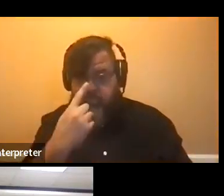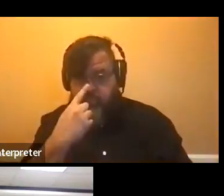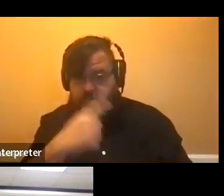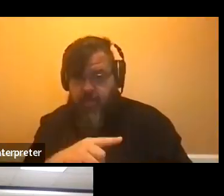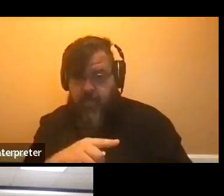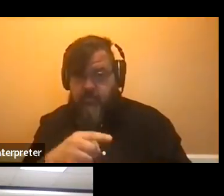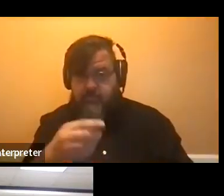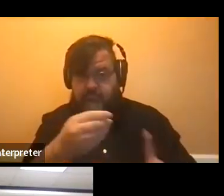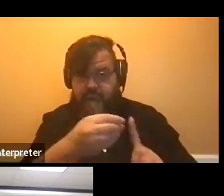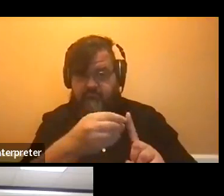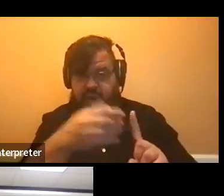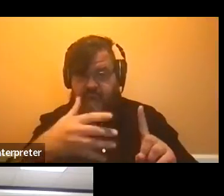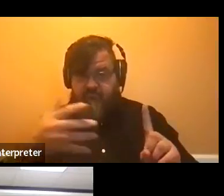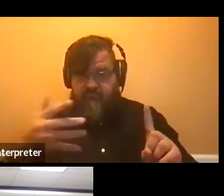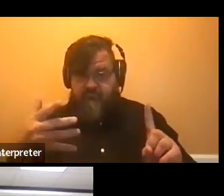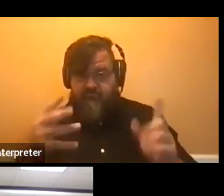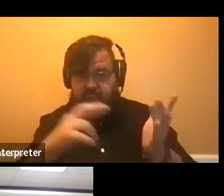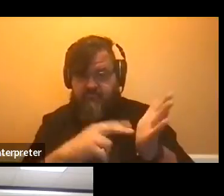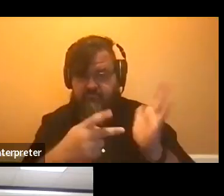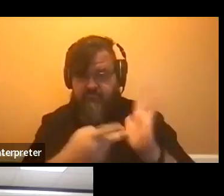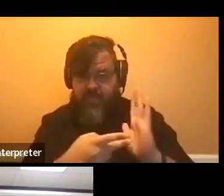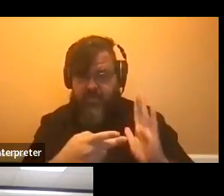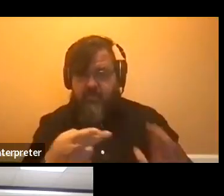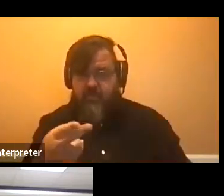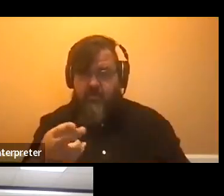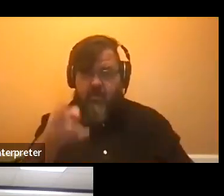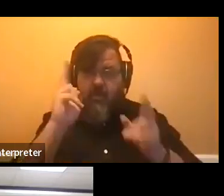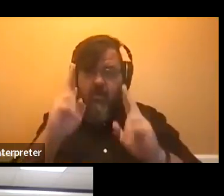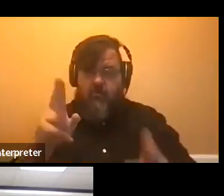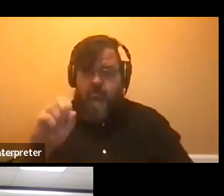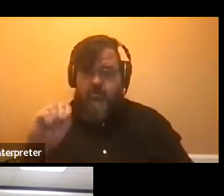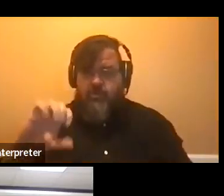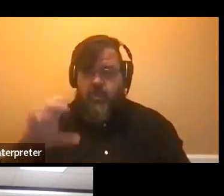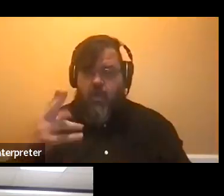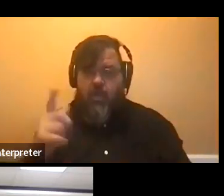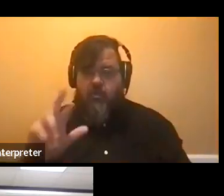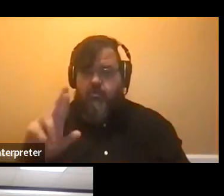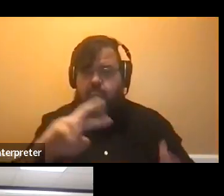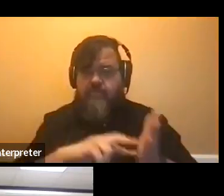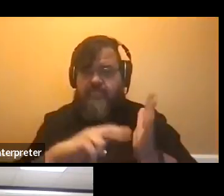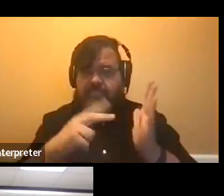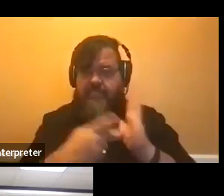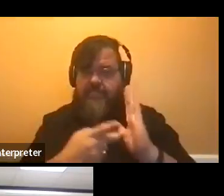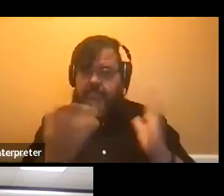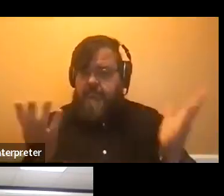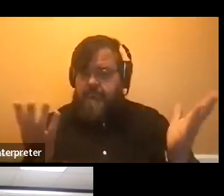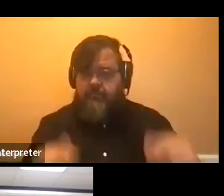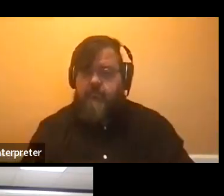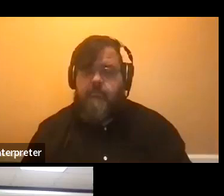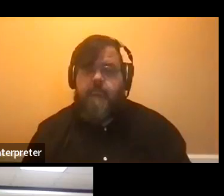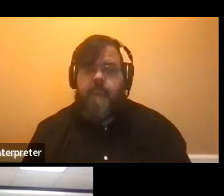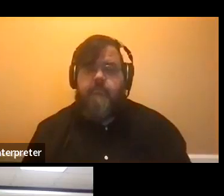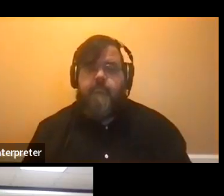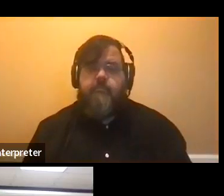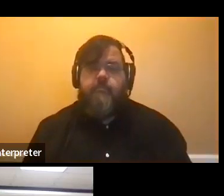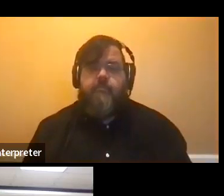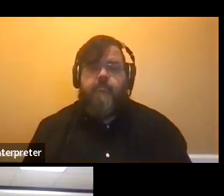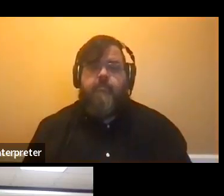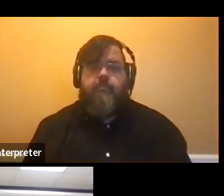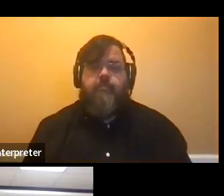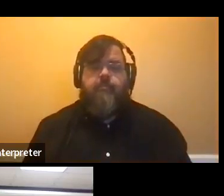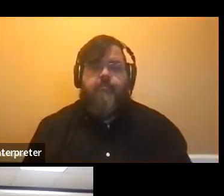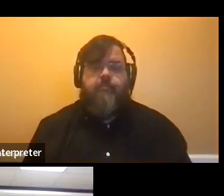kind of explaining what honors the scholars is compared or in relation to just being admitted to the honors program?